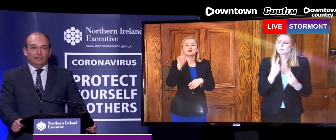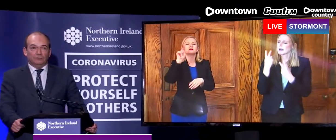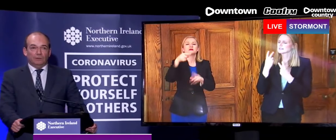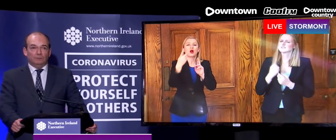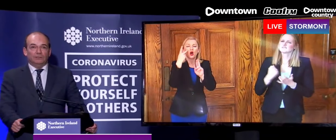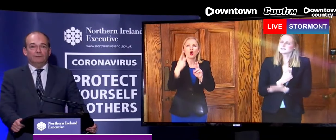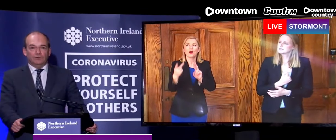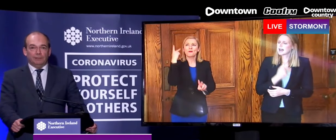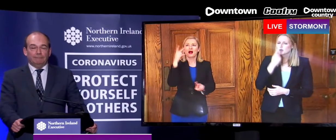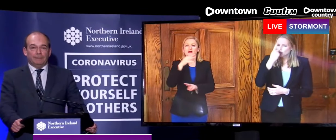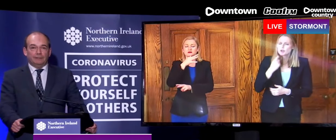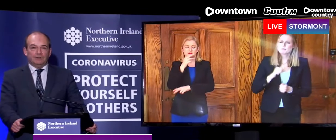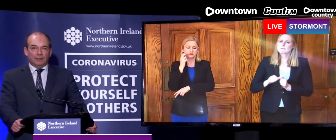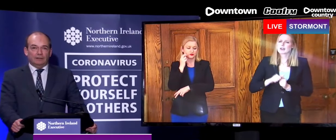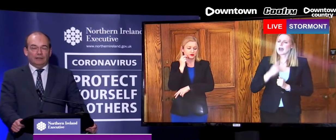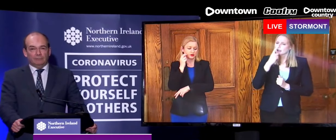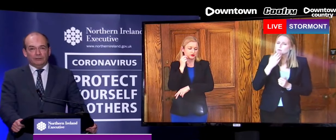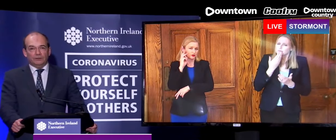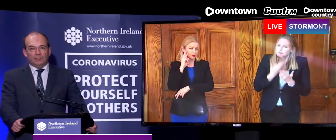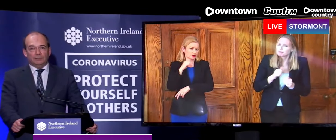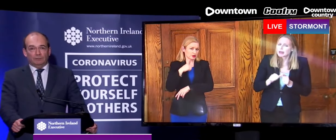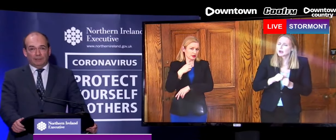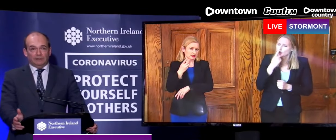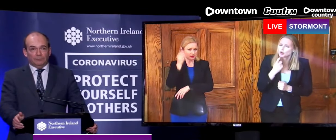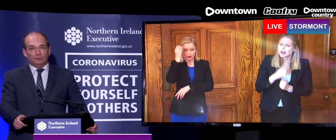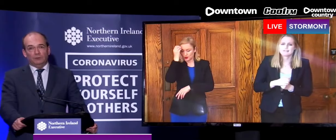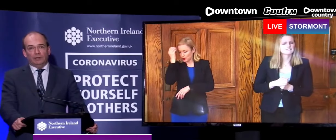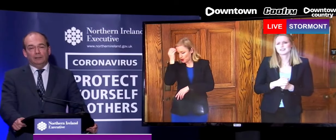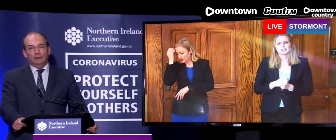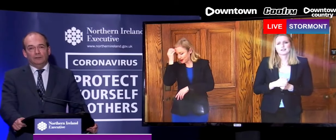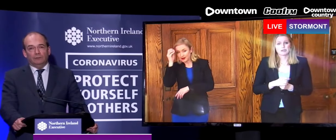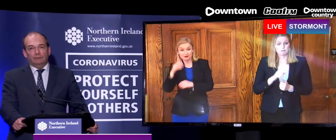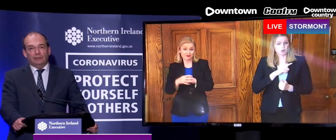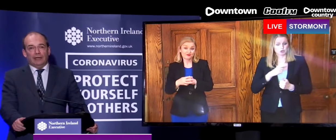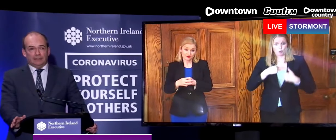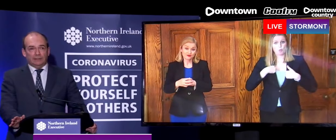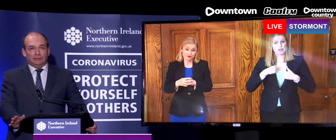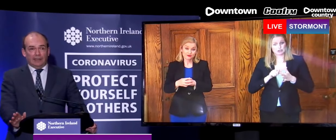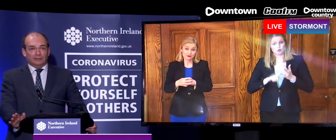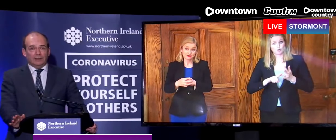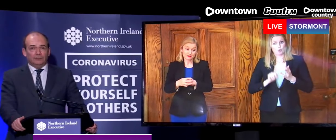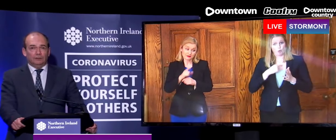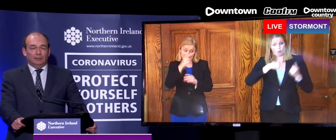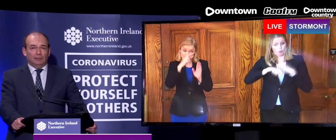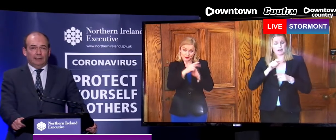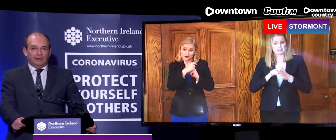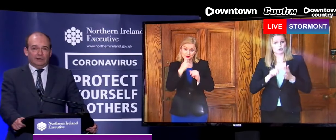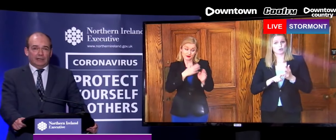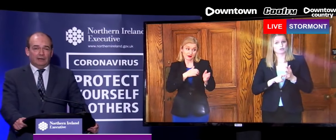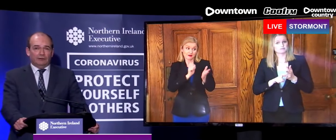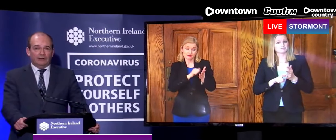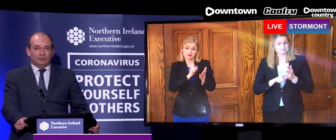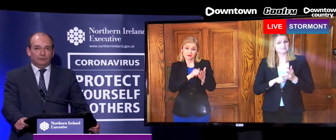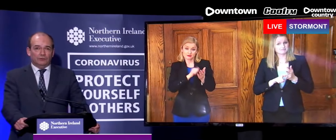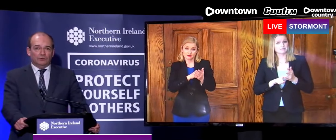followed the advice when it was given to me. And as I said then, and the Minister has said, it's going to make the difference between someone having access to the